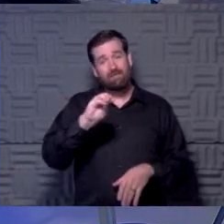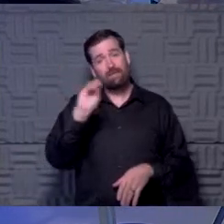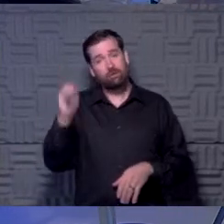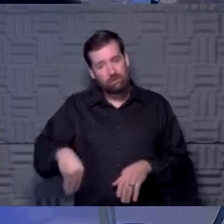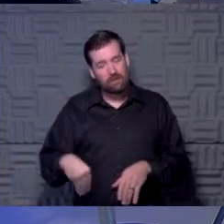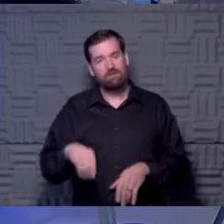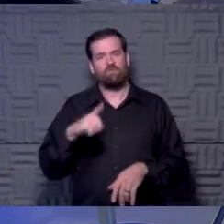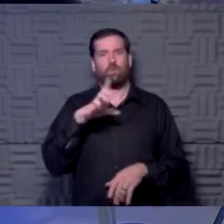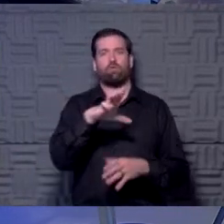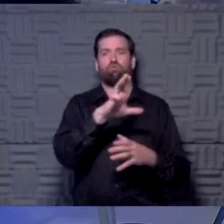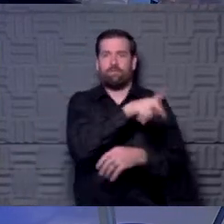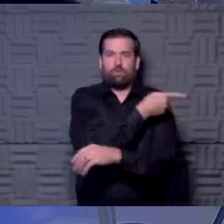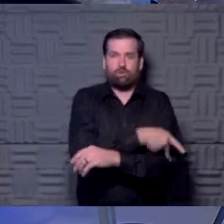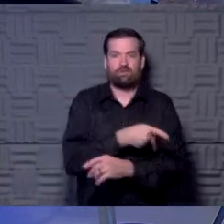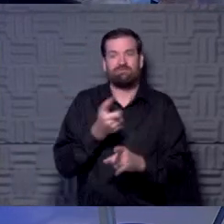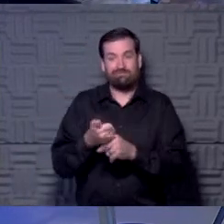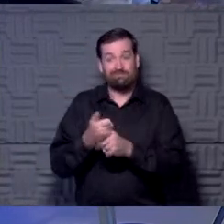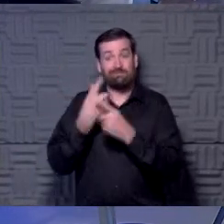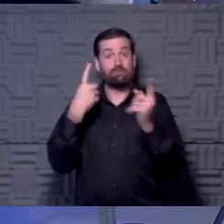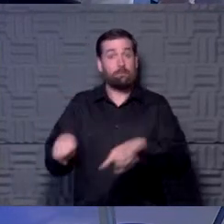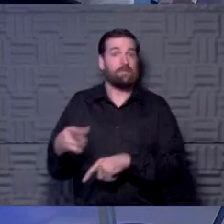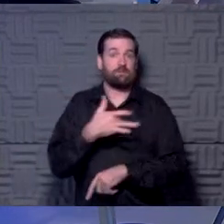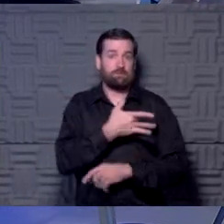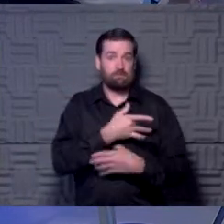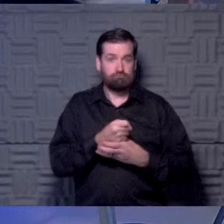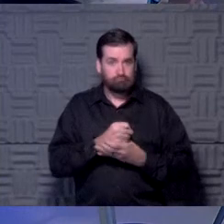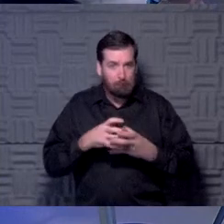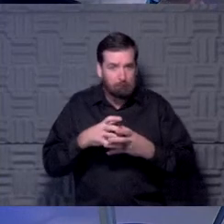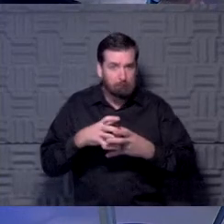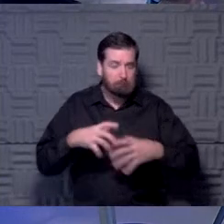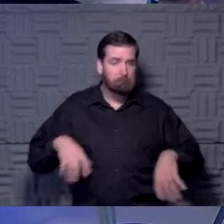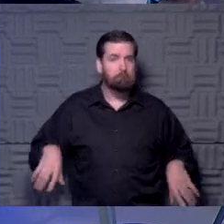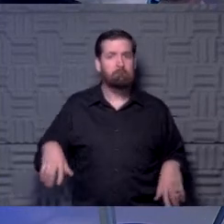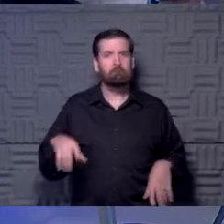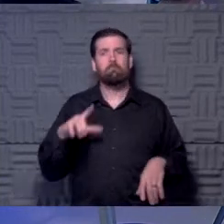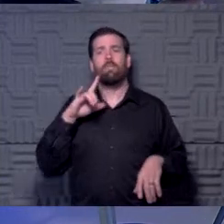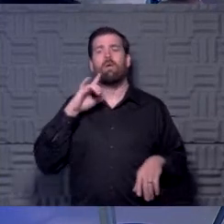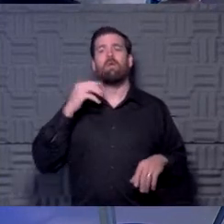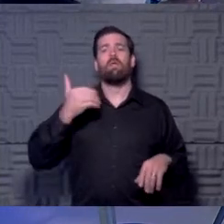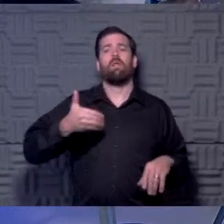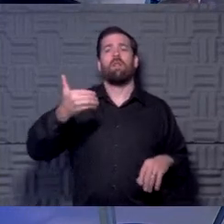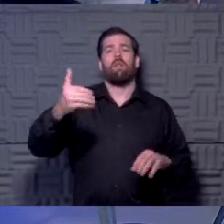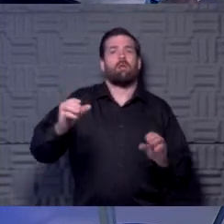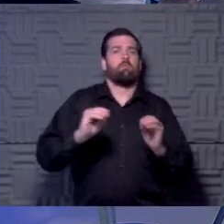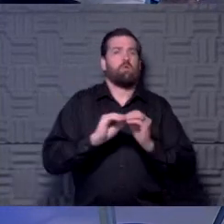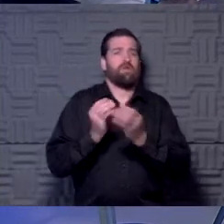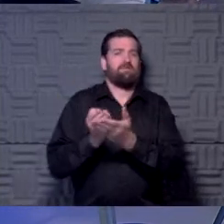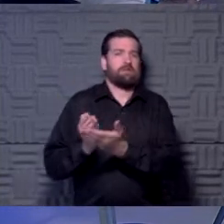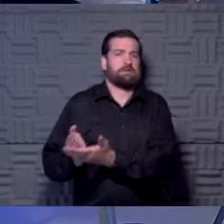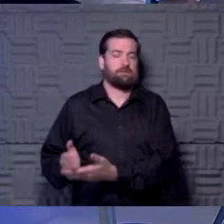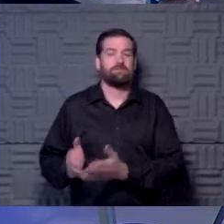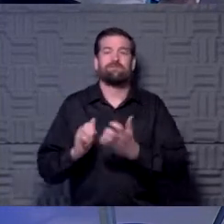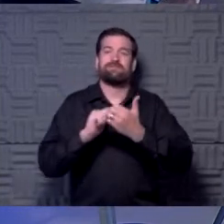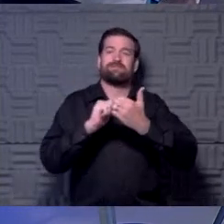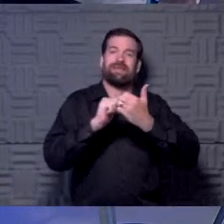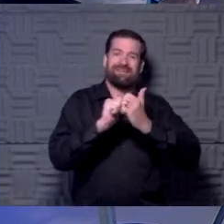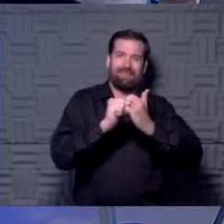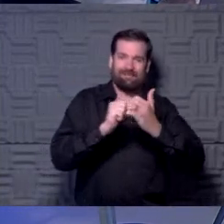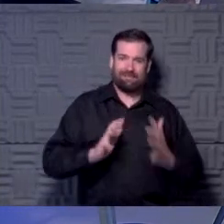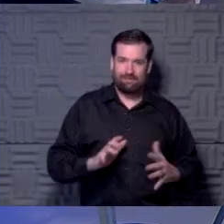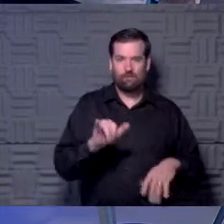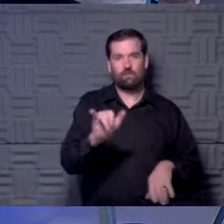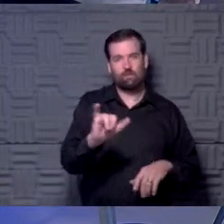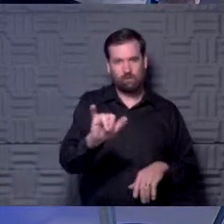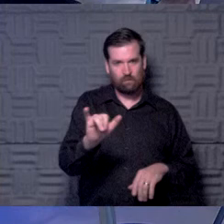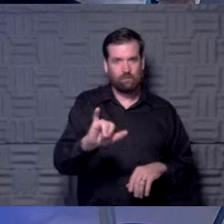had inflammation of the heart muscle. And there appears to be emerging evidence that that can be true in athletes as well,